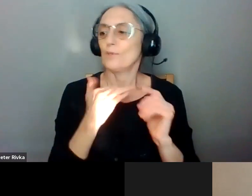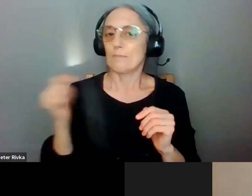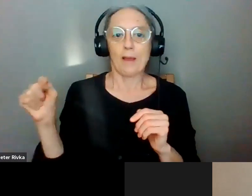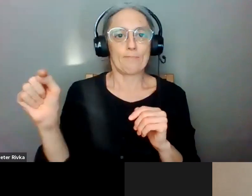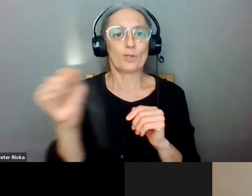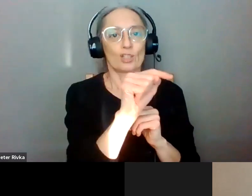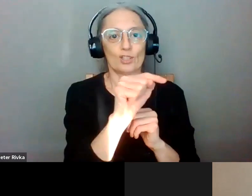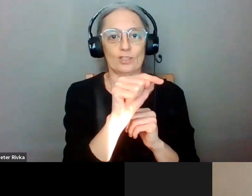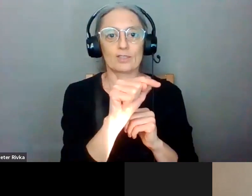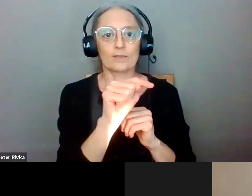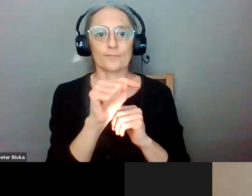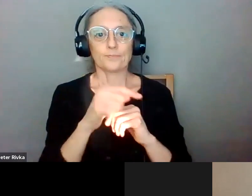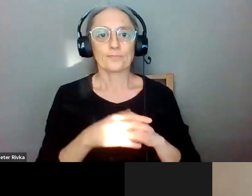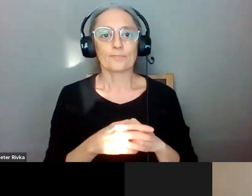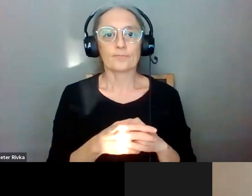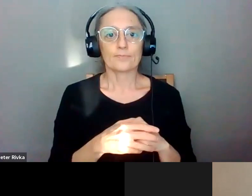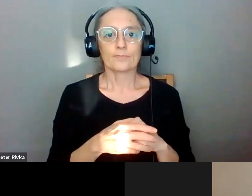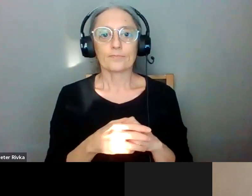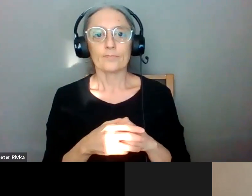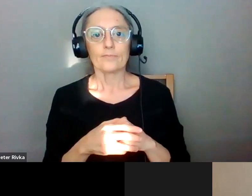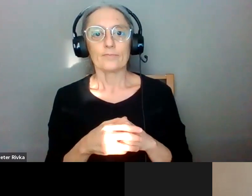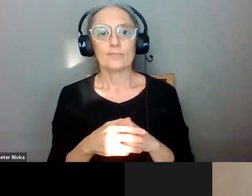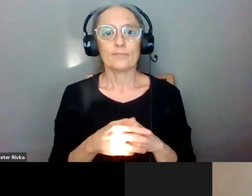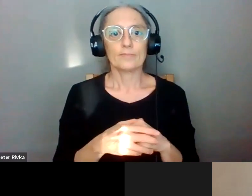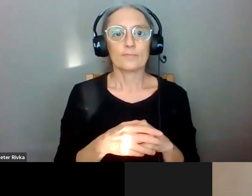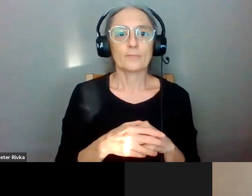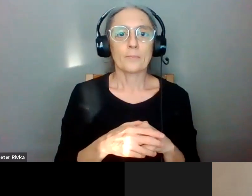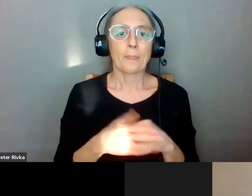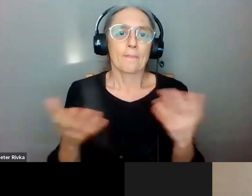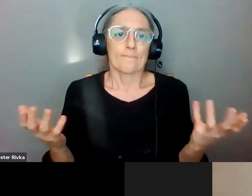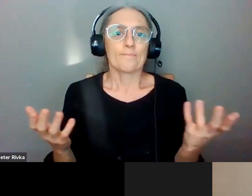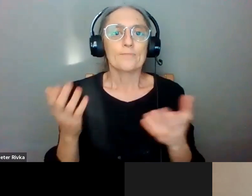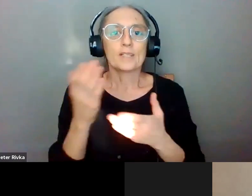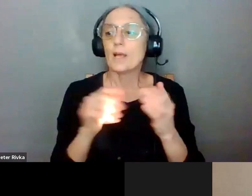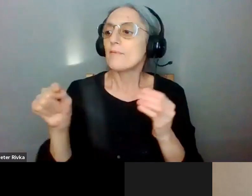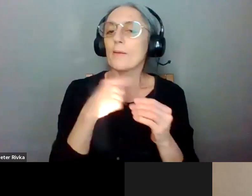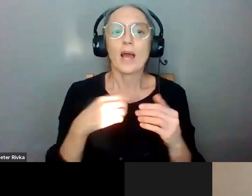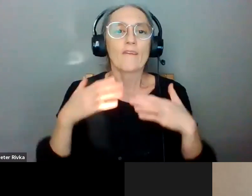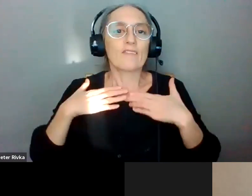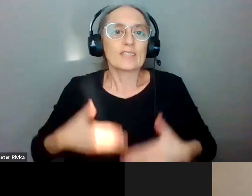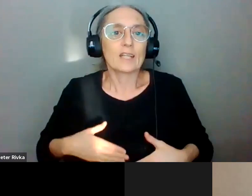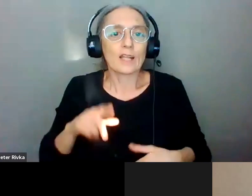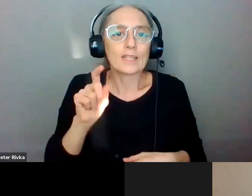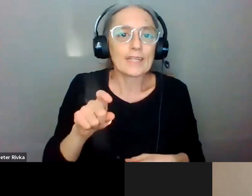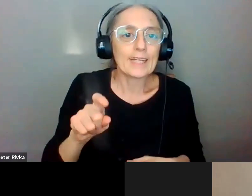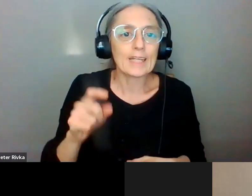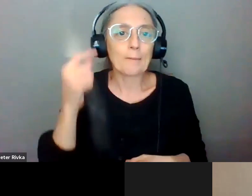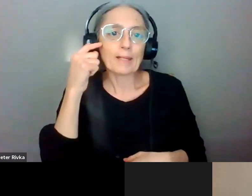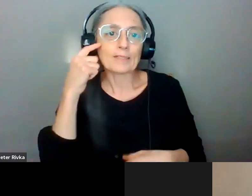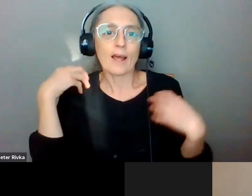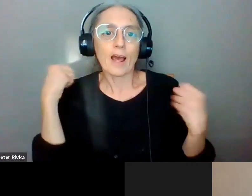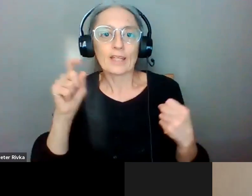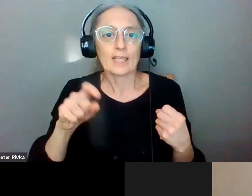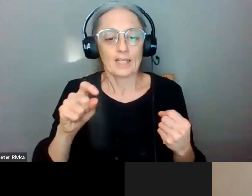who based on you know some physical or some mental health need rely on tarps and